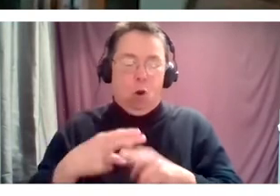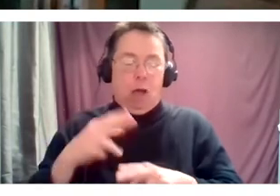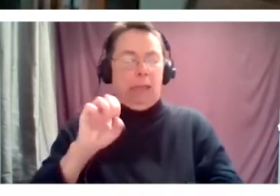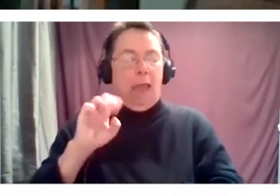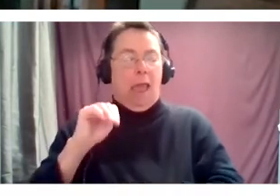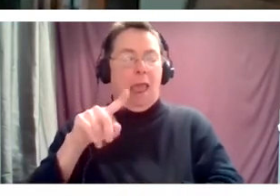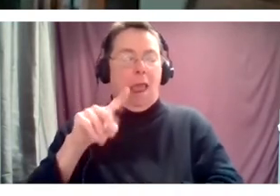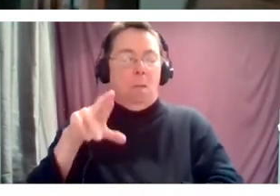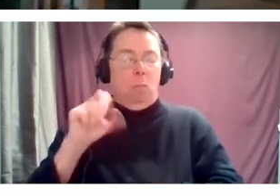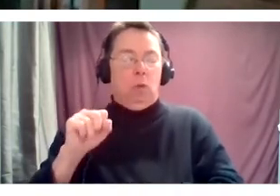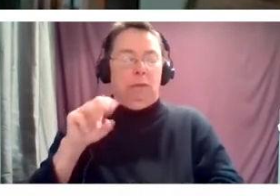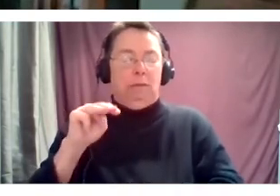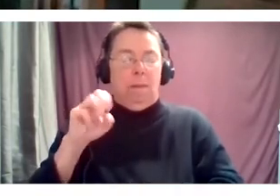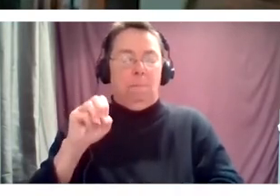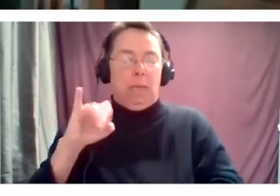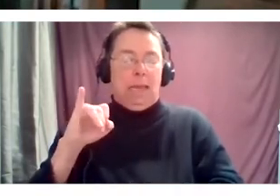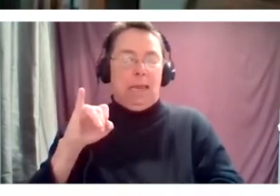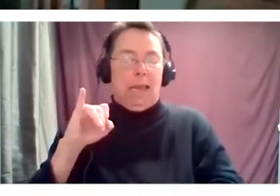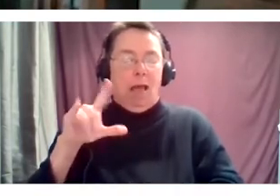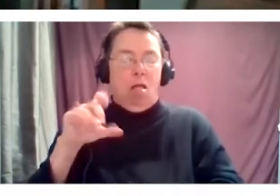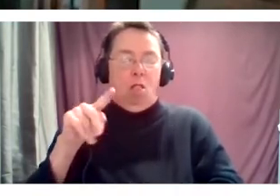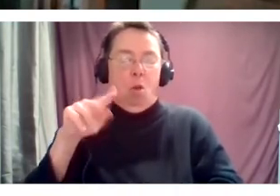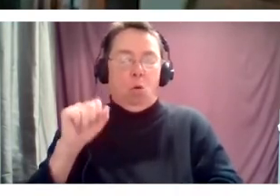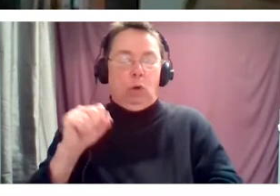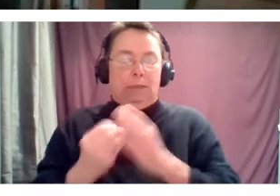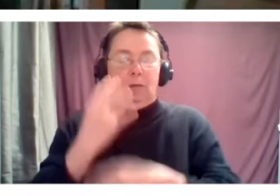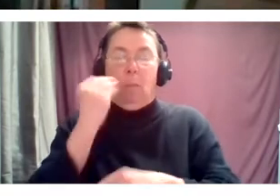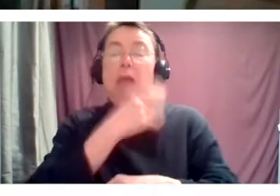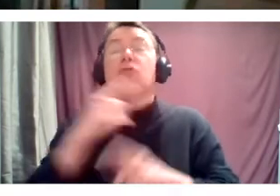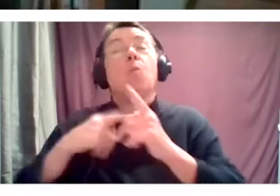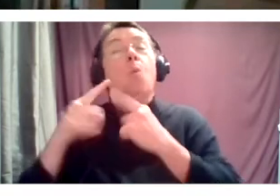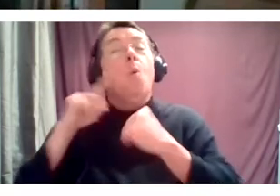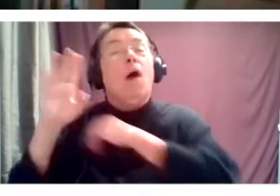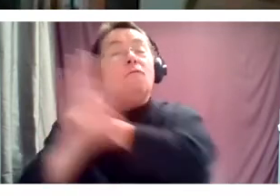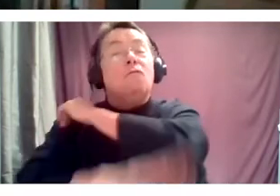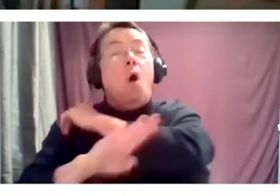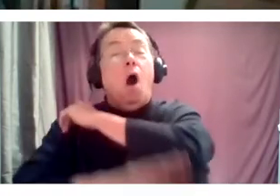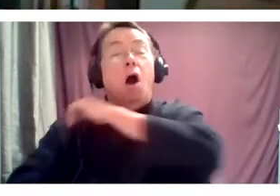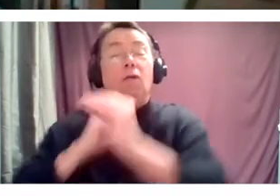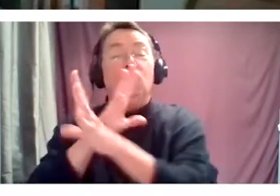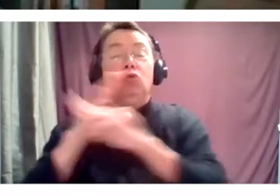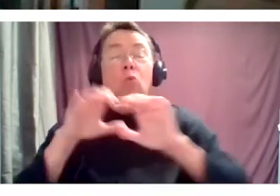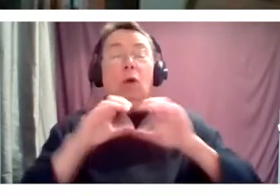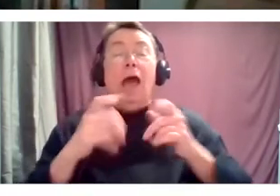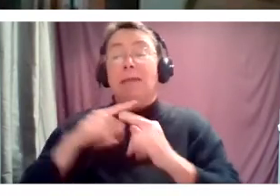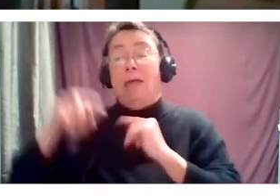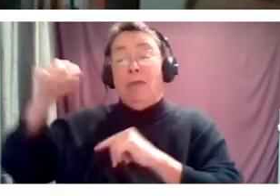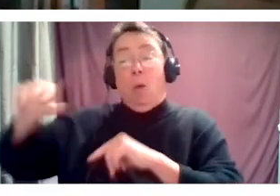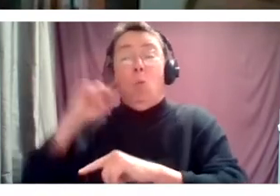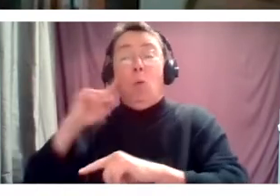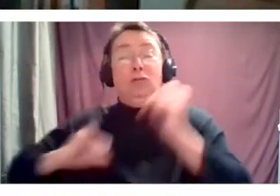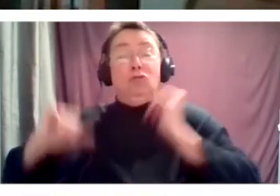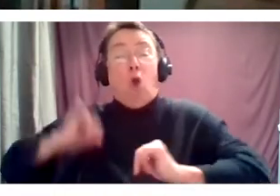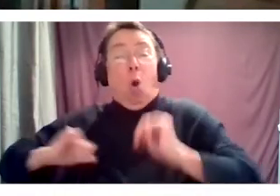fall, mostly virtual classes, but we are actually doing our first outside in-person dance classes. So